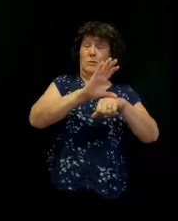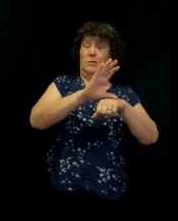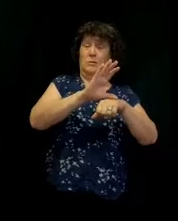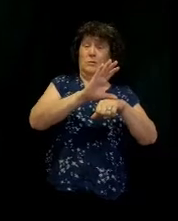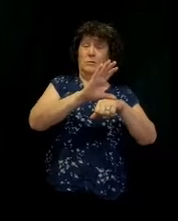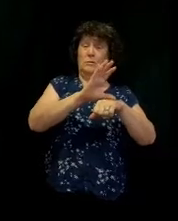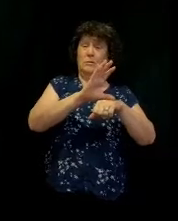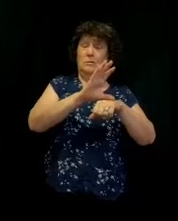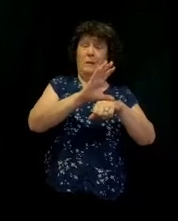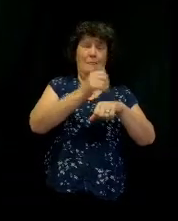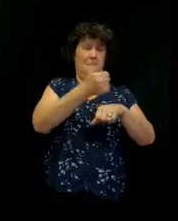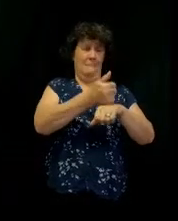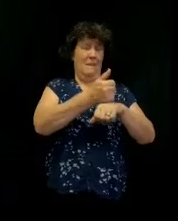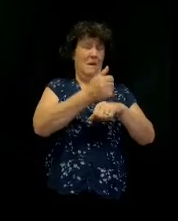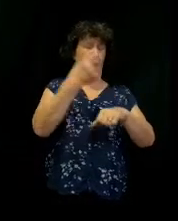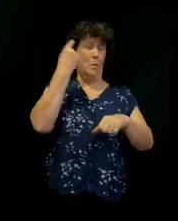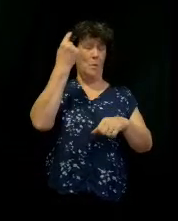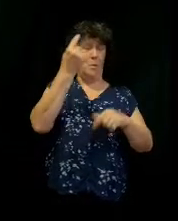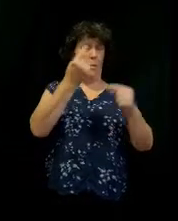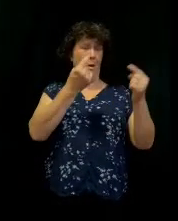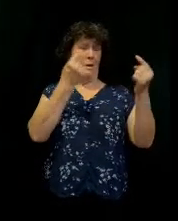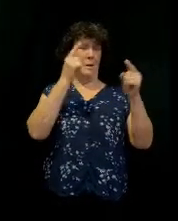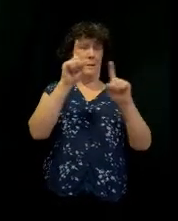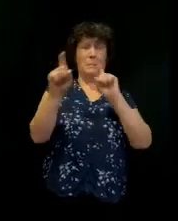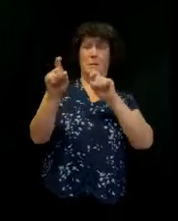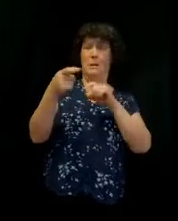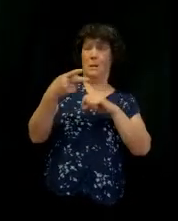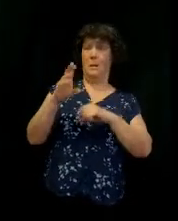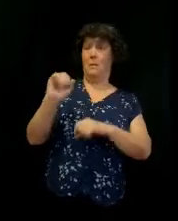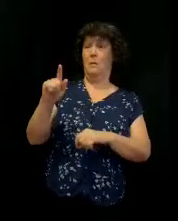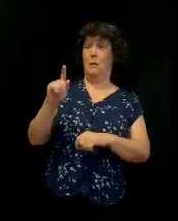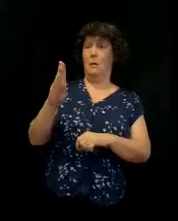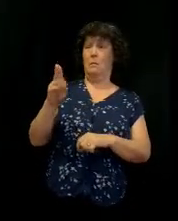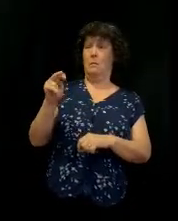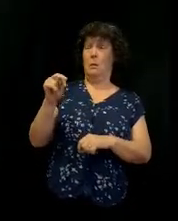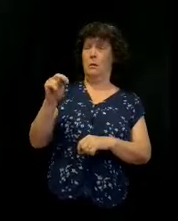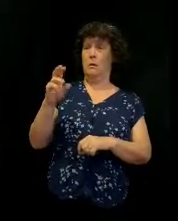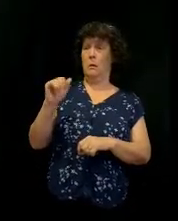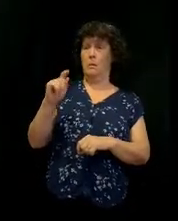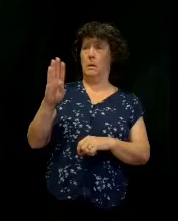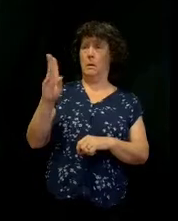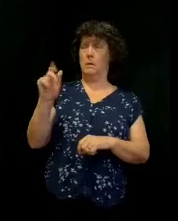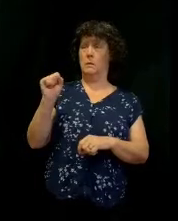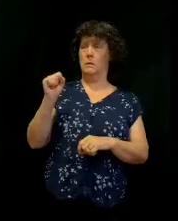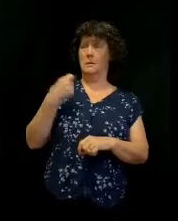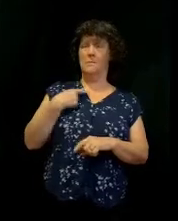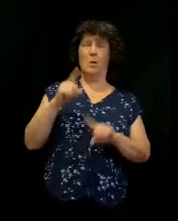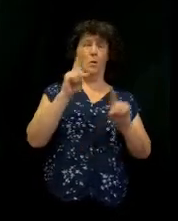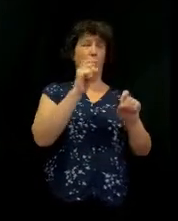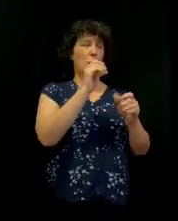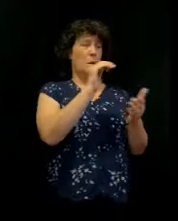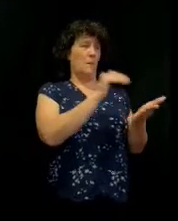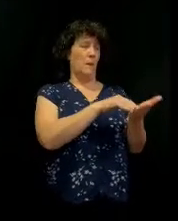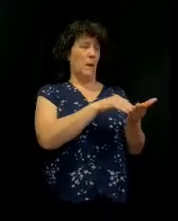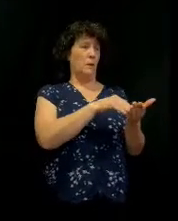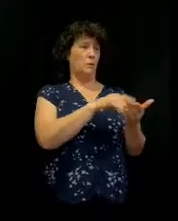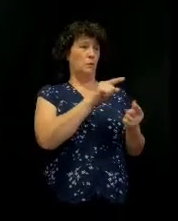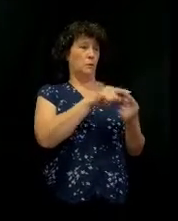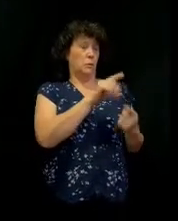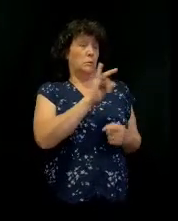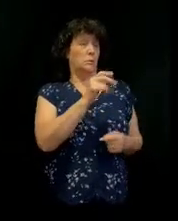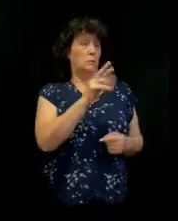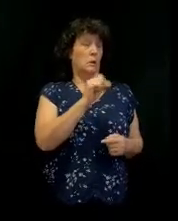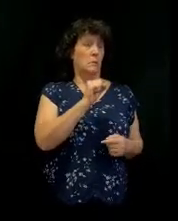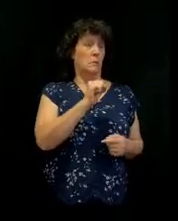wondering. And there was question. So Paul and Barnabas came back with some questions to James and said, Hey, listen, there's some things. There's people